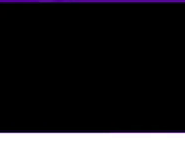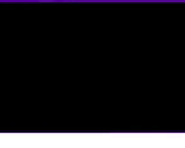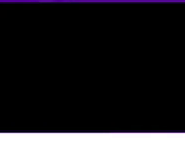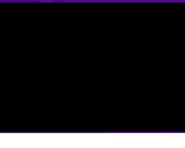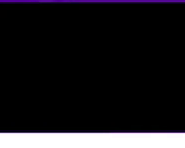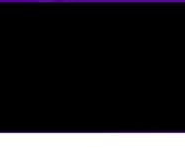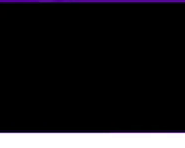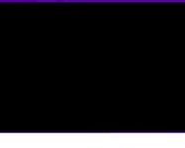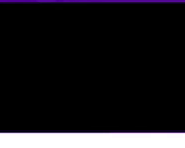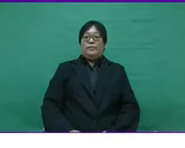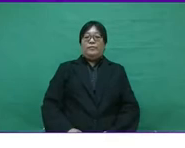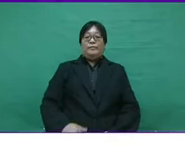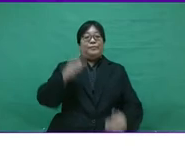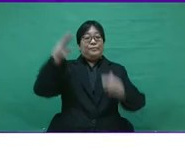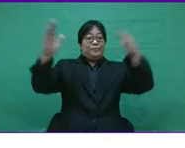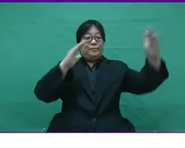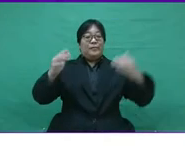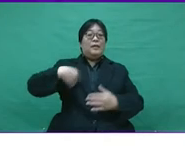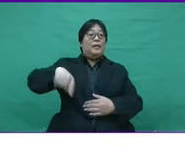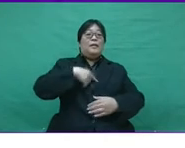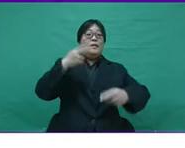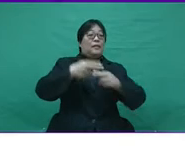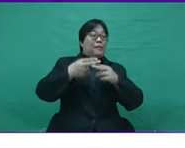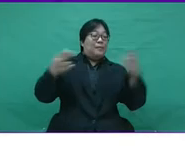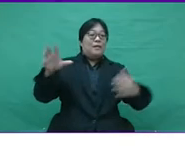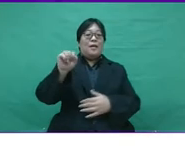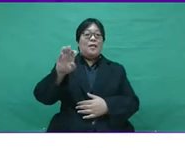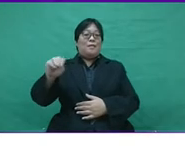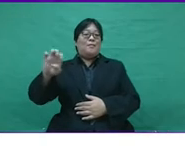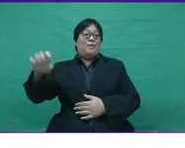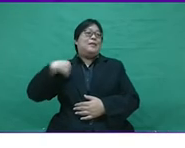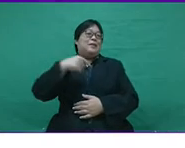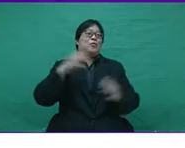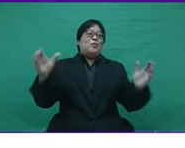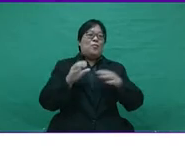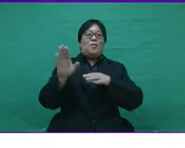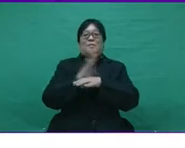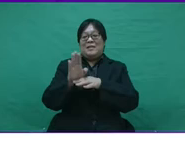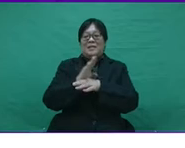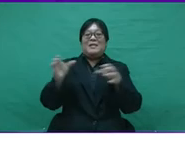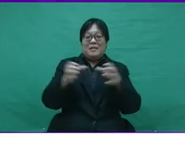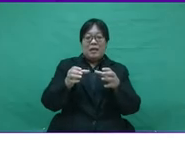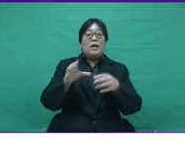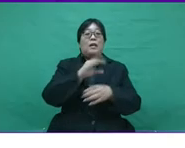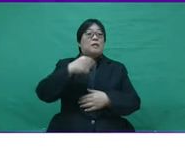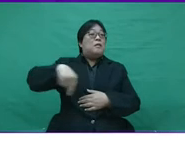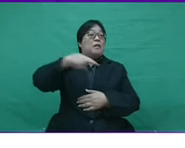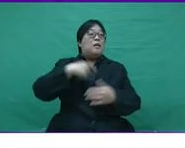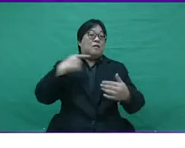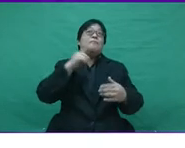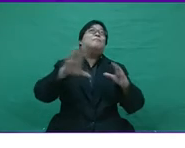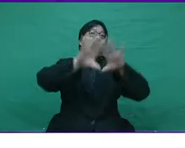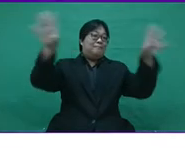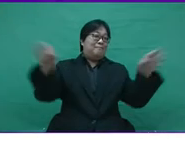Ladies and gentlemen, although the names of our mindset associations suggest that we are the small mediums